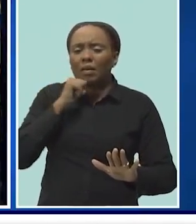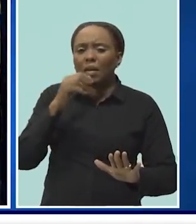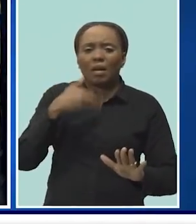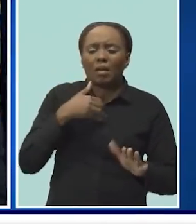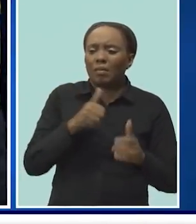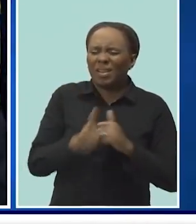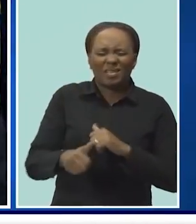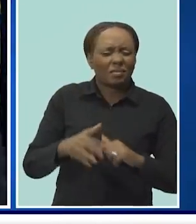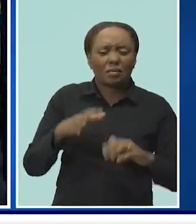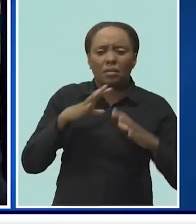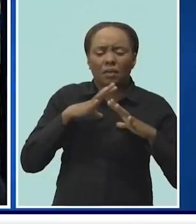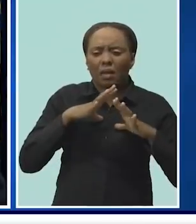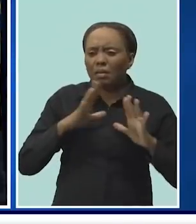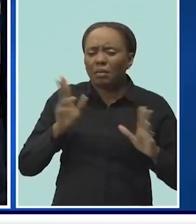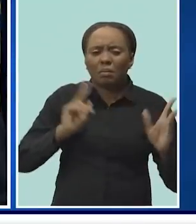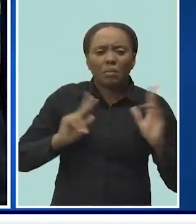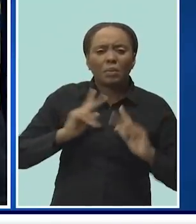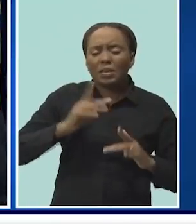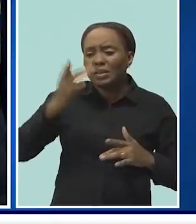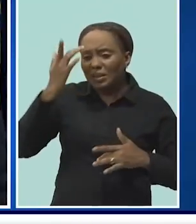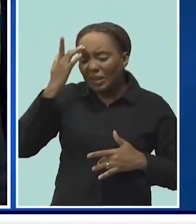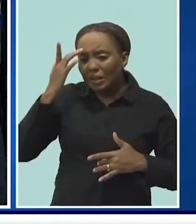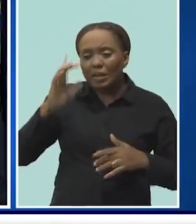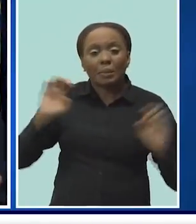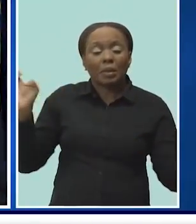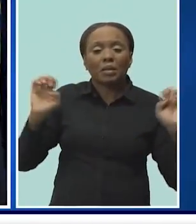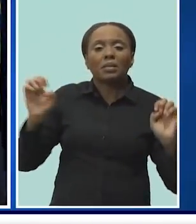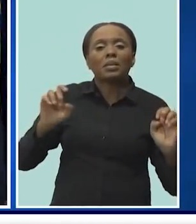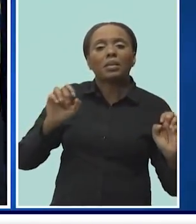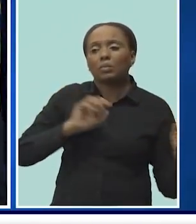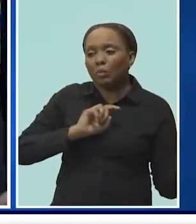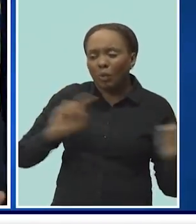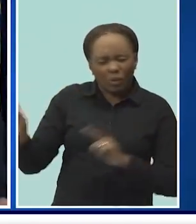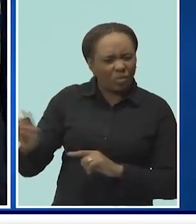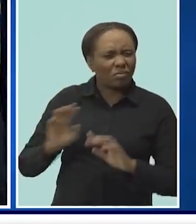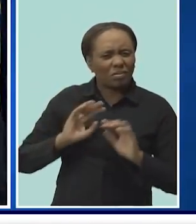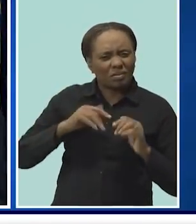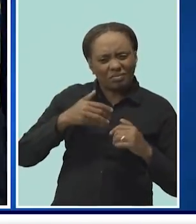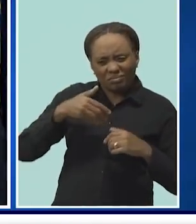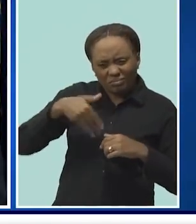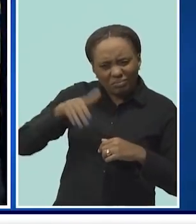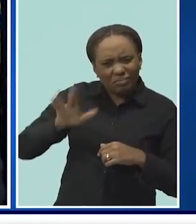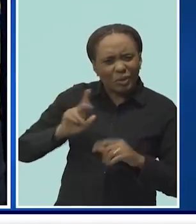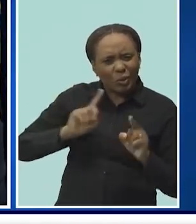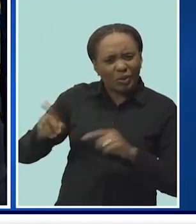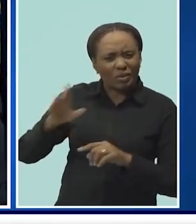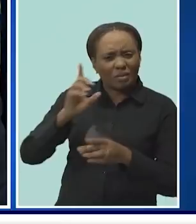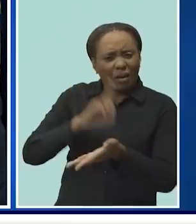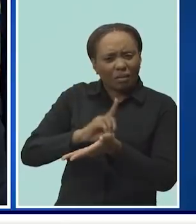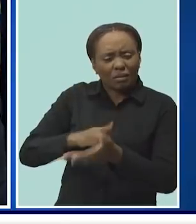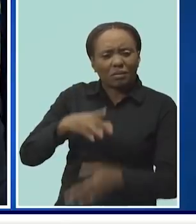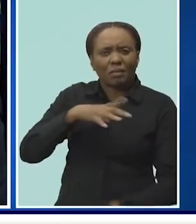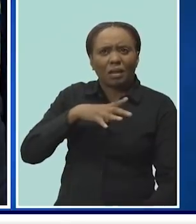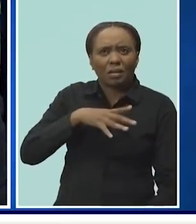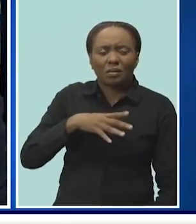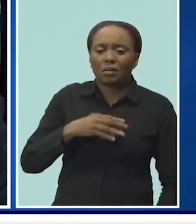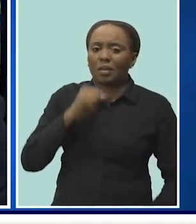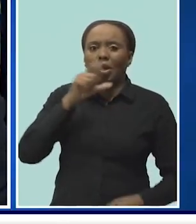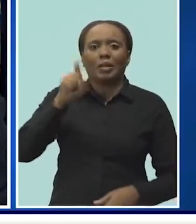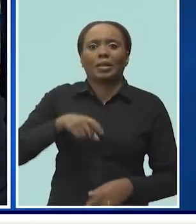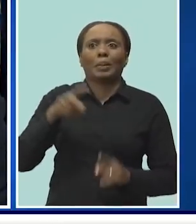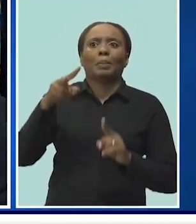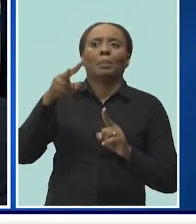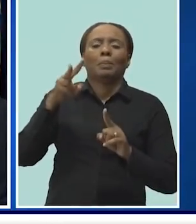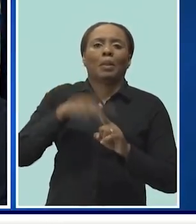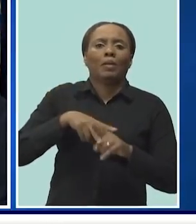people, you know, you have to get a pass first. The notion of having to get a pass before you can go to a doctor is quite patently absurd. But the